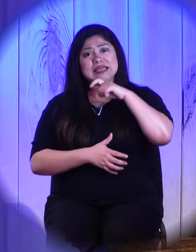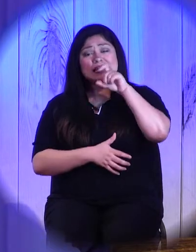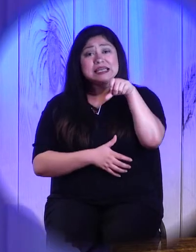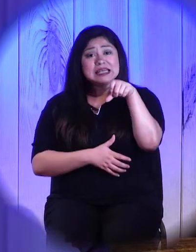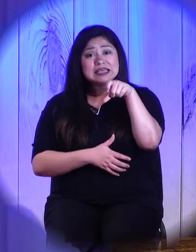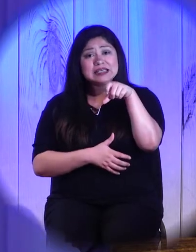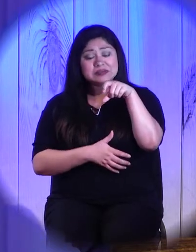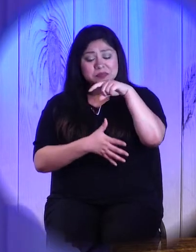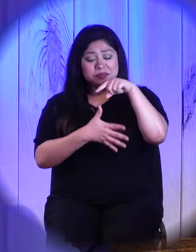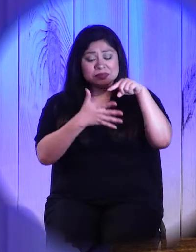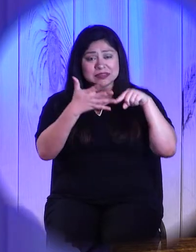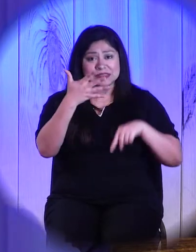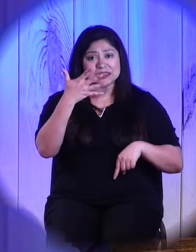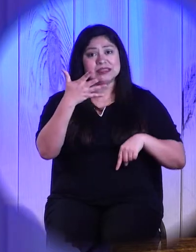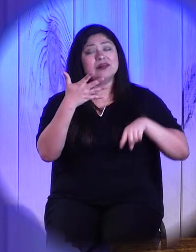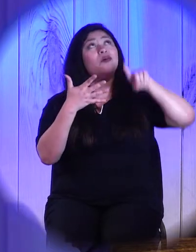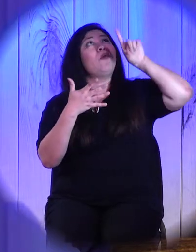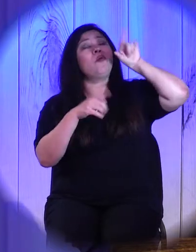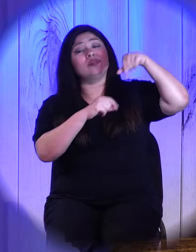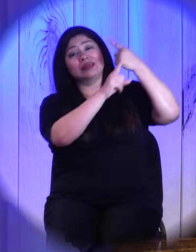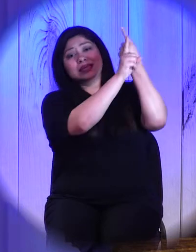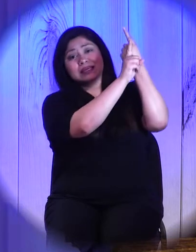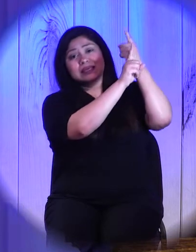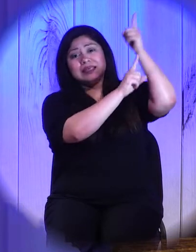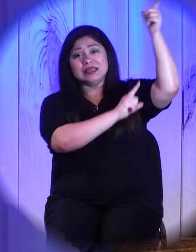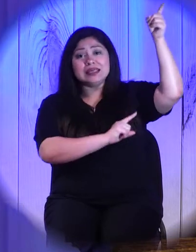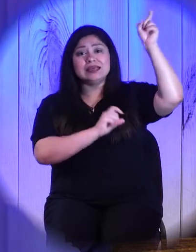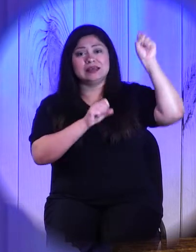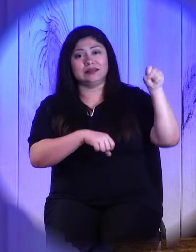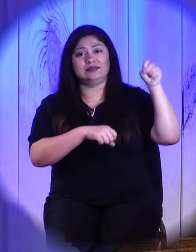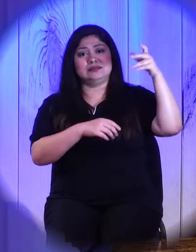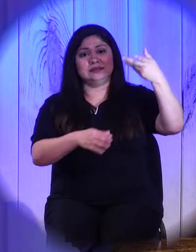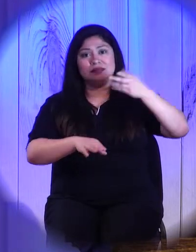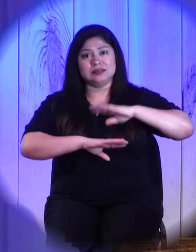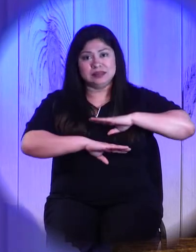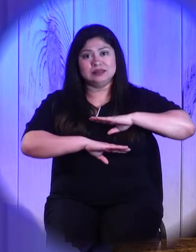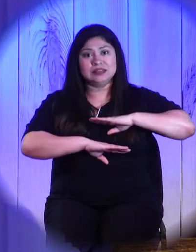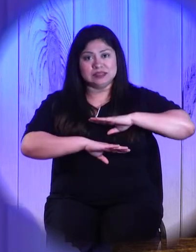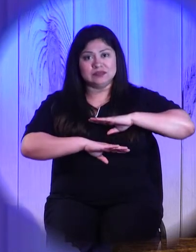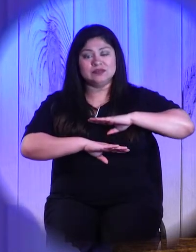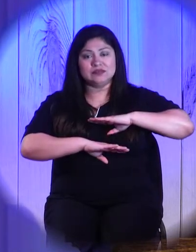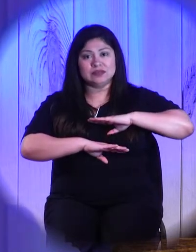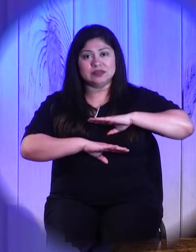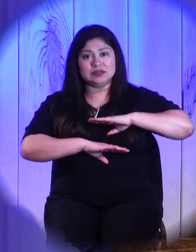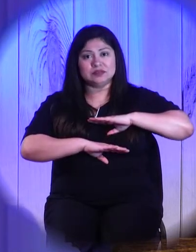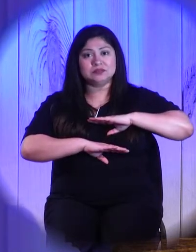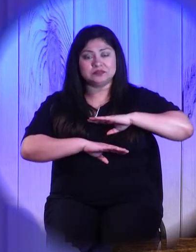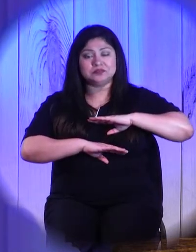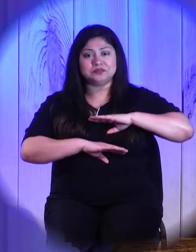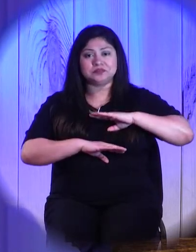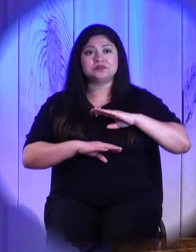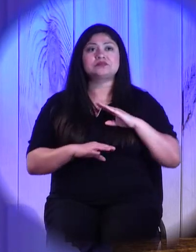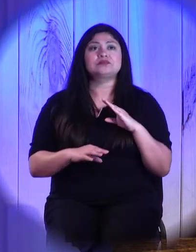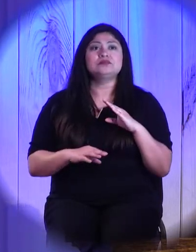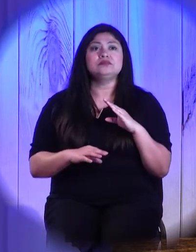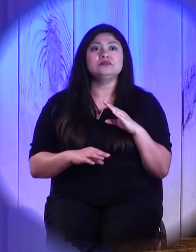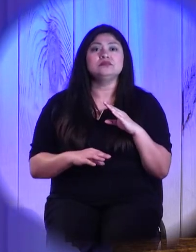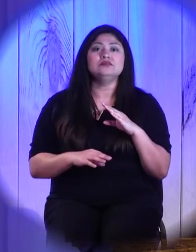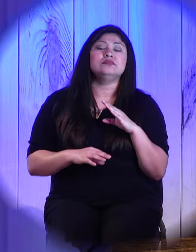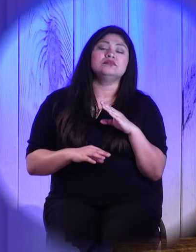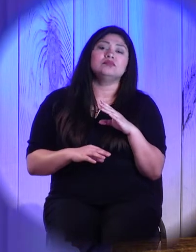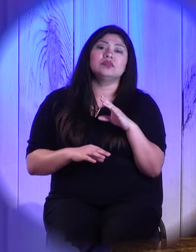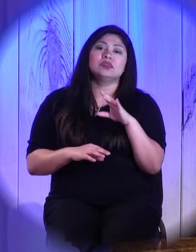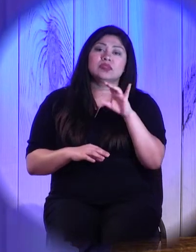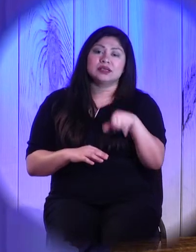on God, we go looking for what only God can give in a spouse, in a parent, in a child, and that is a